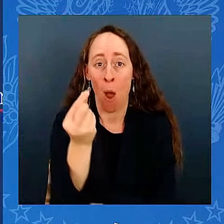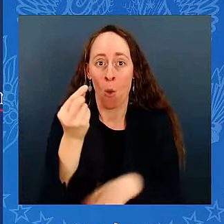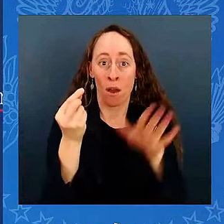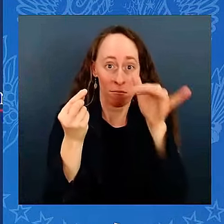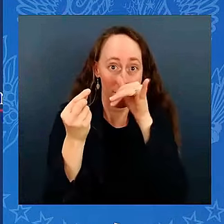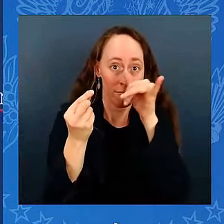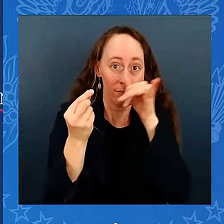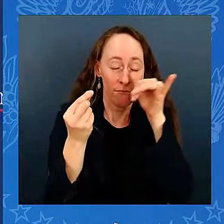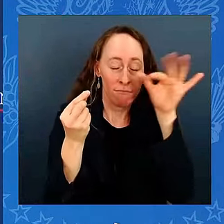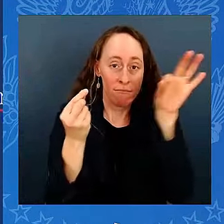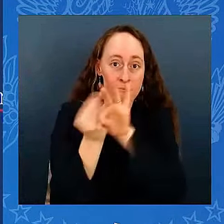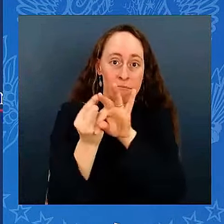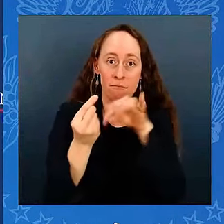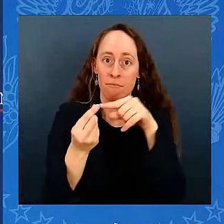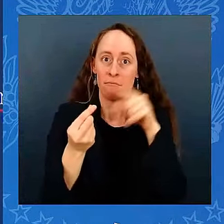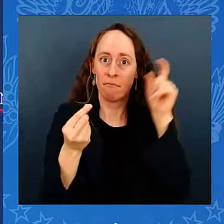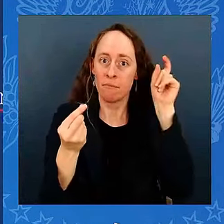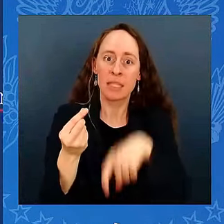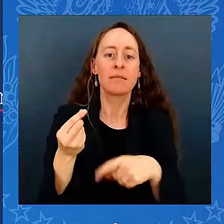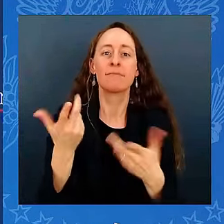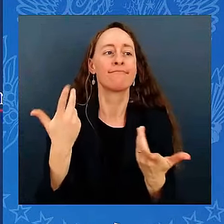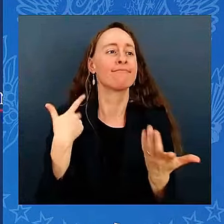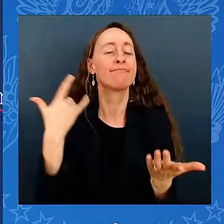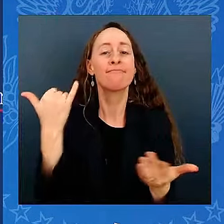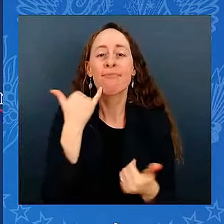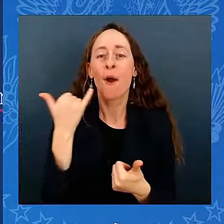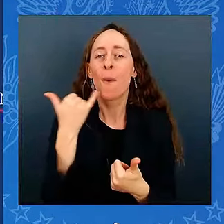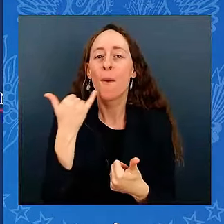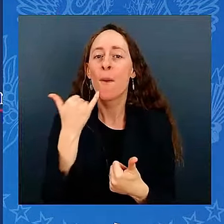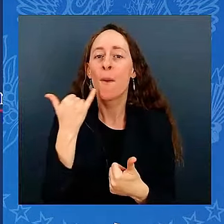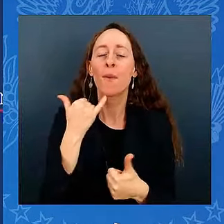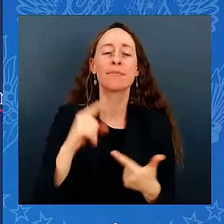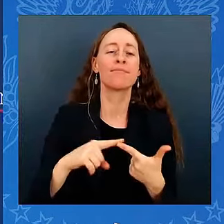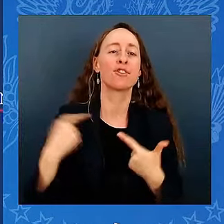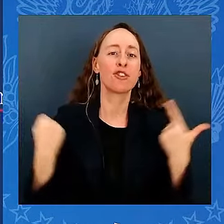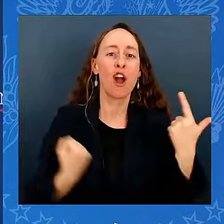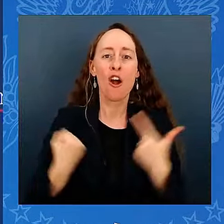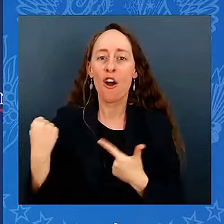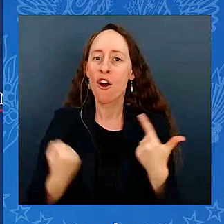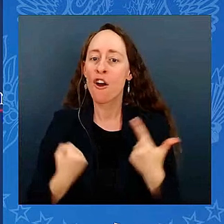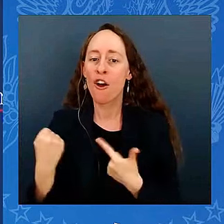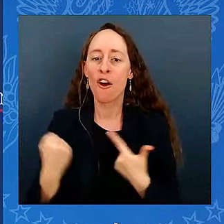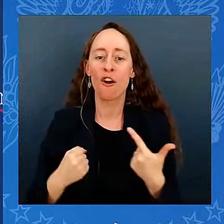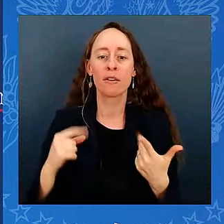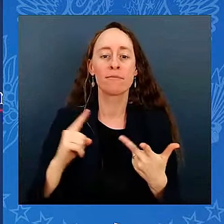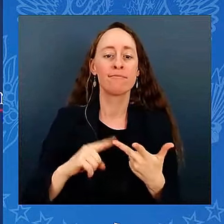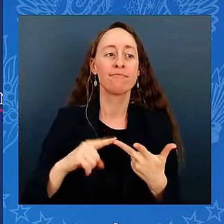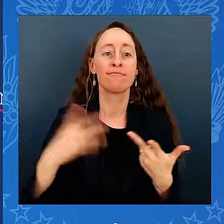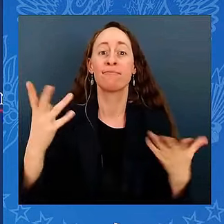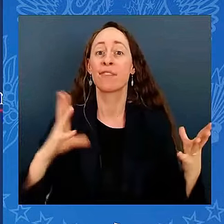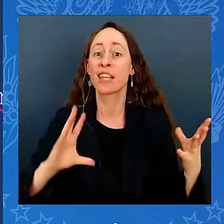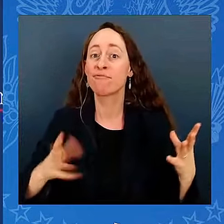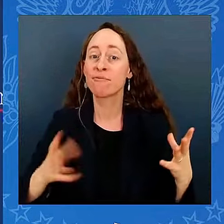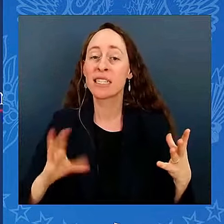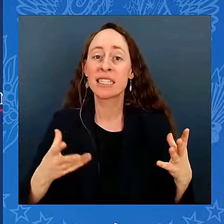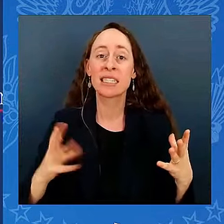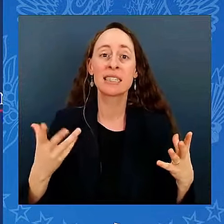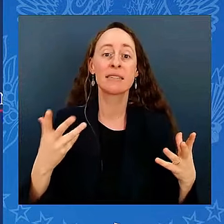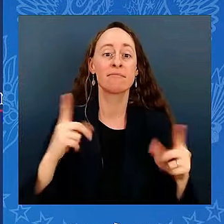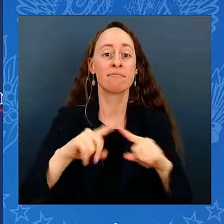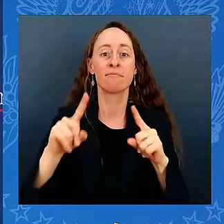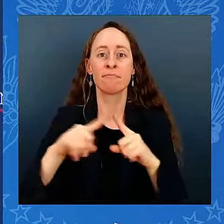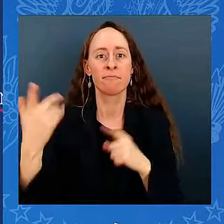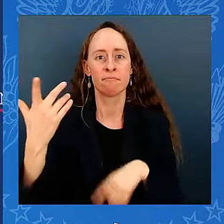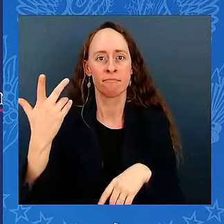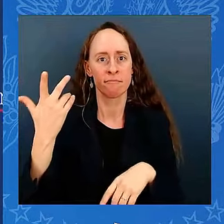smartphones to automobiles to dishwashers to advanced weapon systems and so much more. Think about it. takes over 3,000